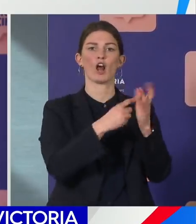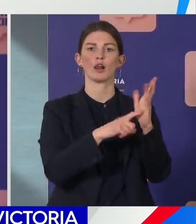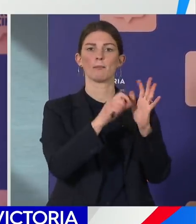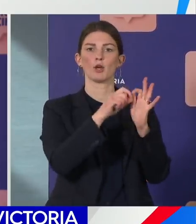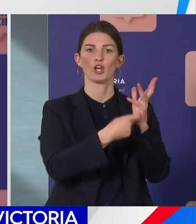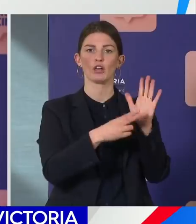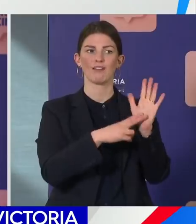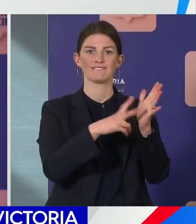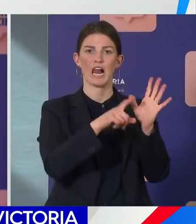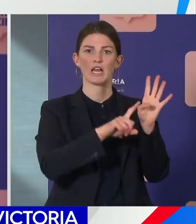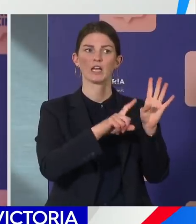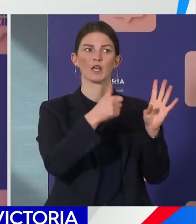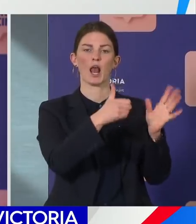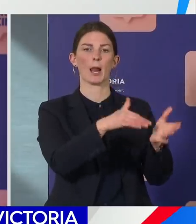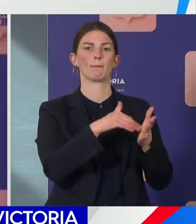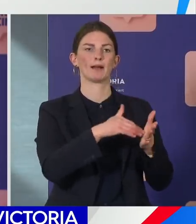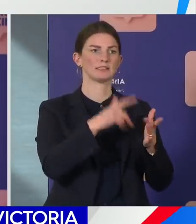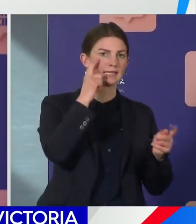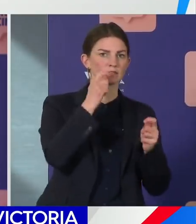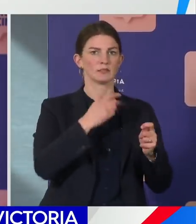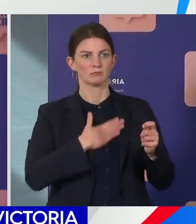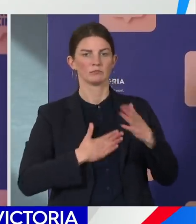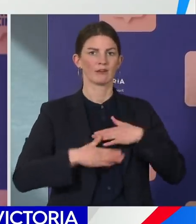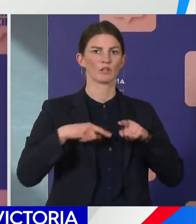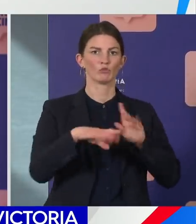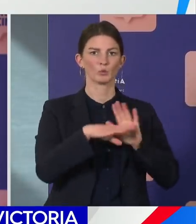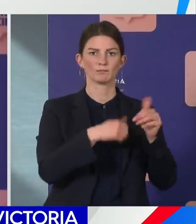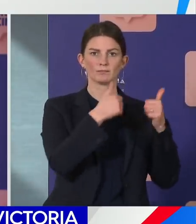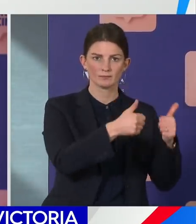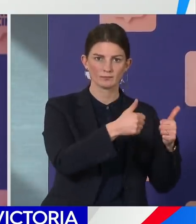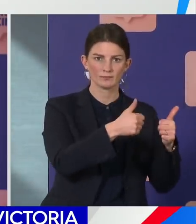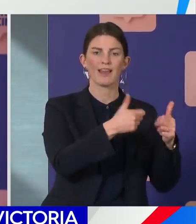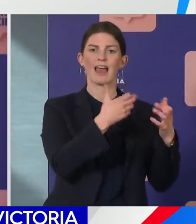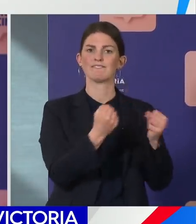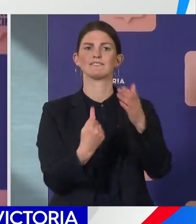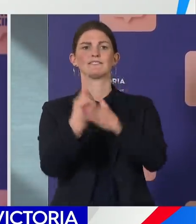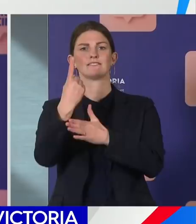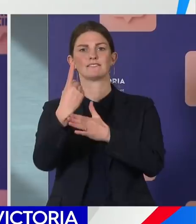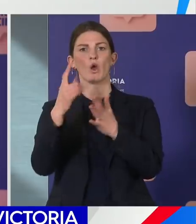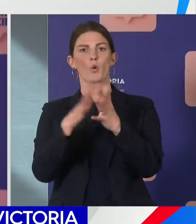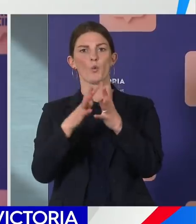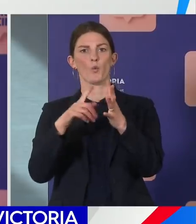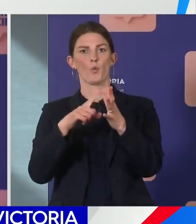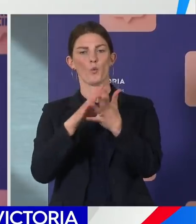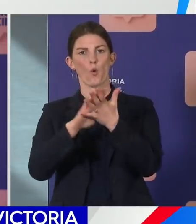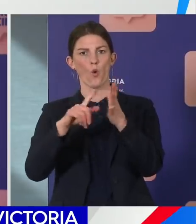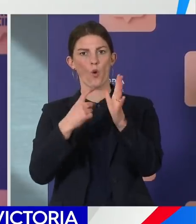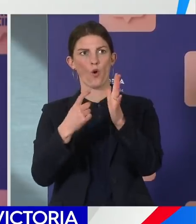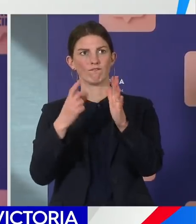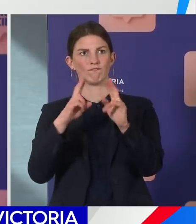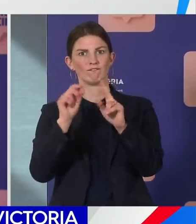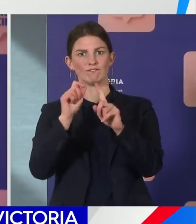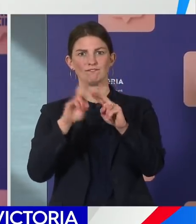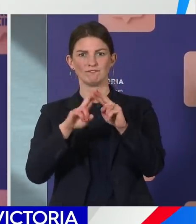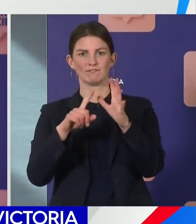One of the new little outbreaks around Shepparton has been the aged care facility at Echuca, Walfarilla, where there are 88 residents.